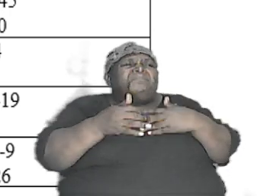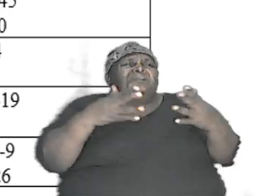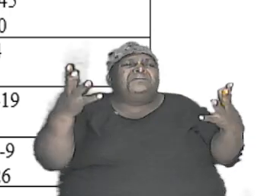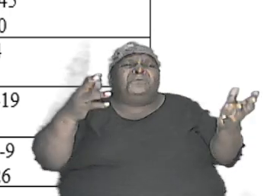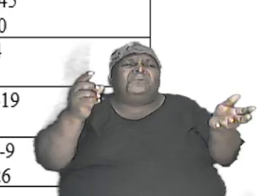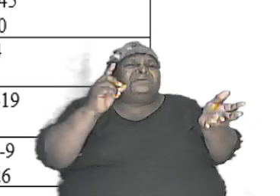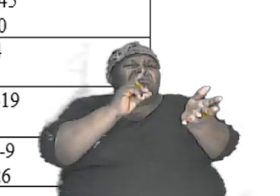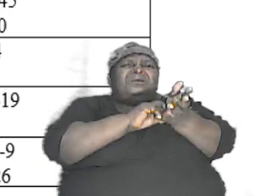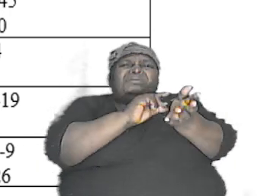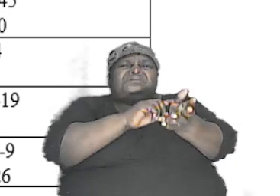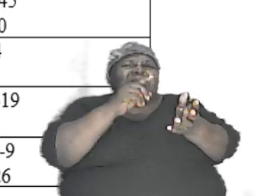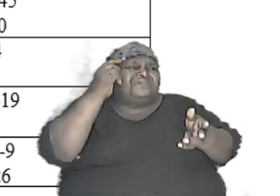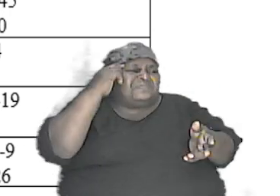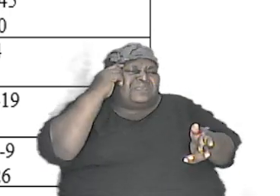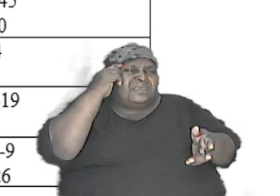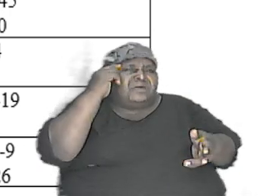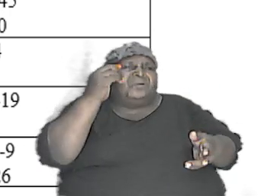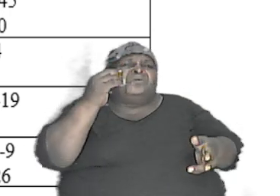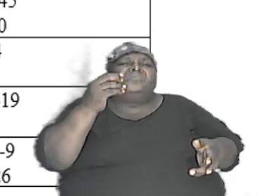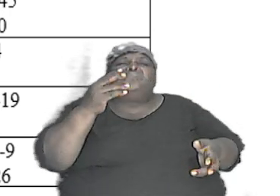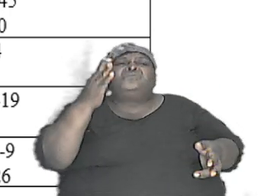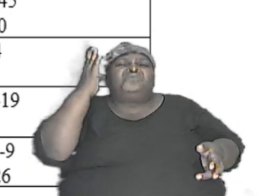know it all says